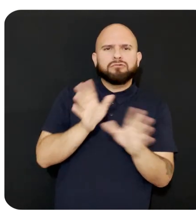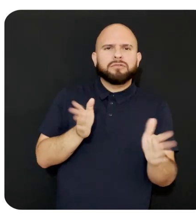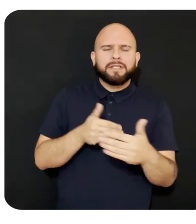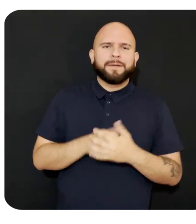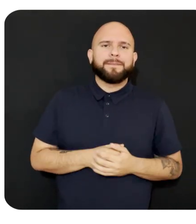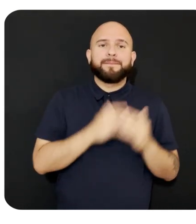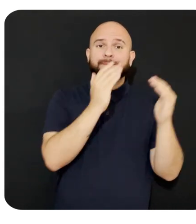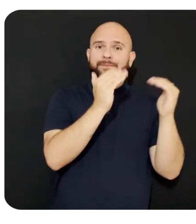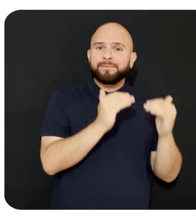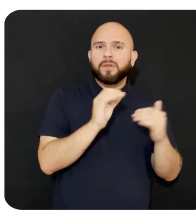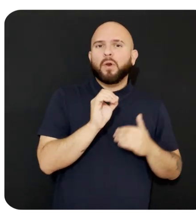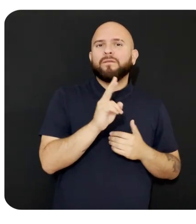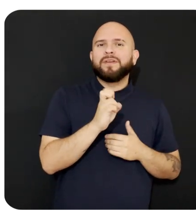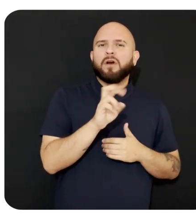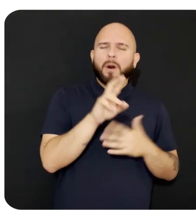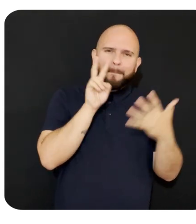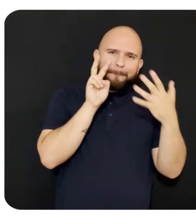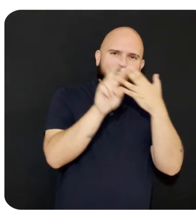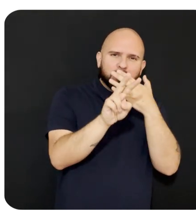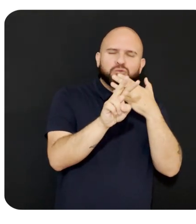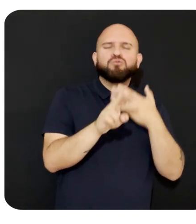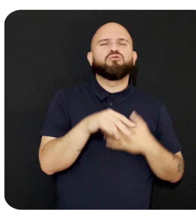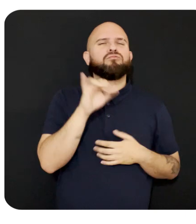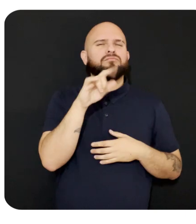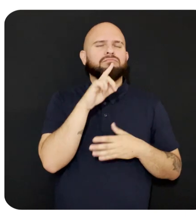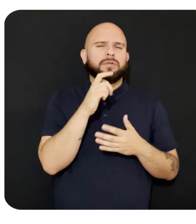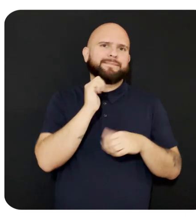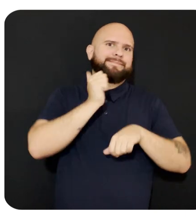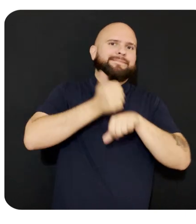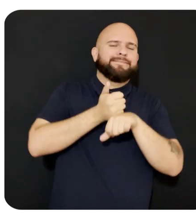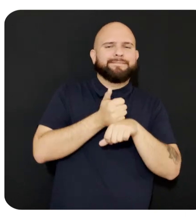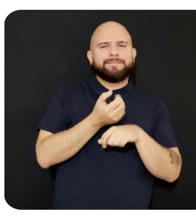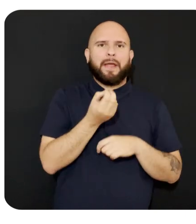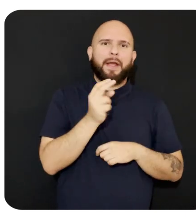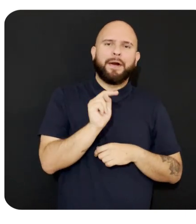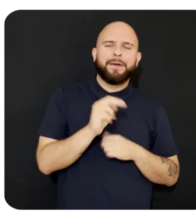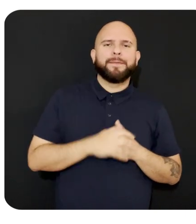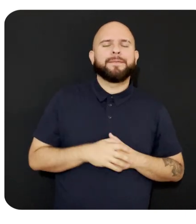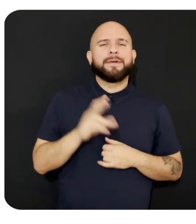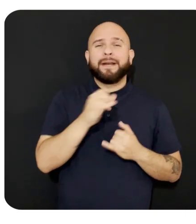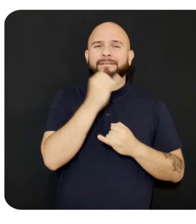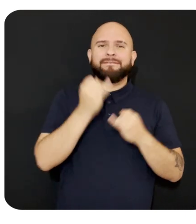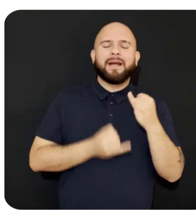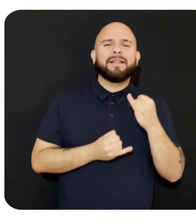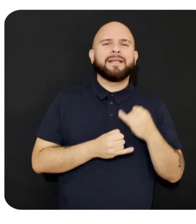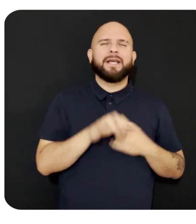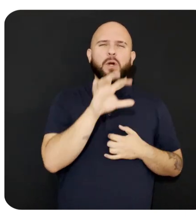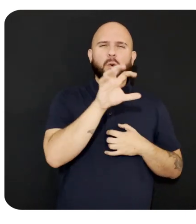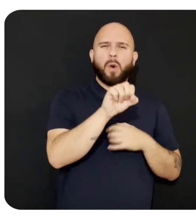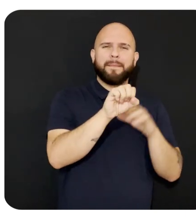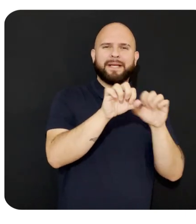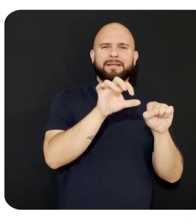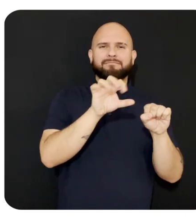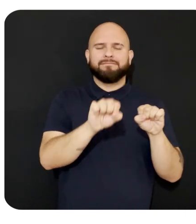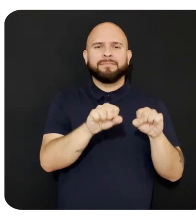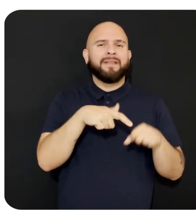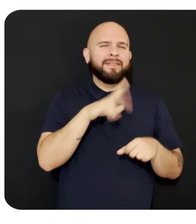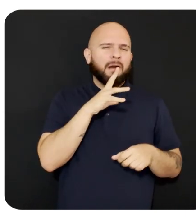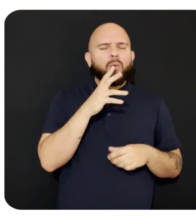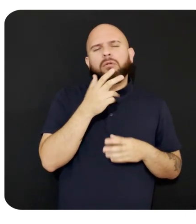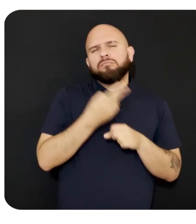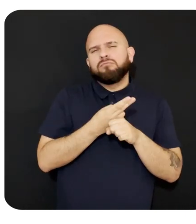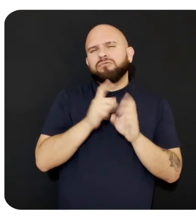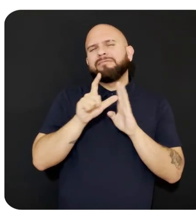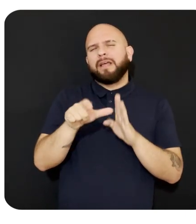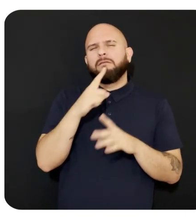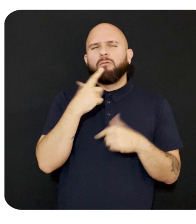that's used to enable pass-through. Finally, we have the cube added by the grab interaction building block, which we will use later in our gameplay.